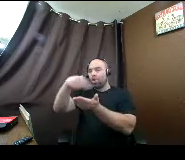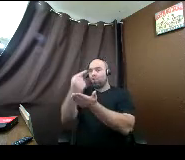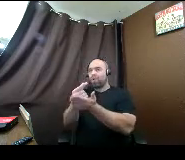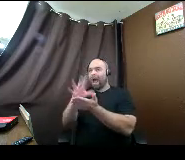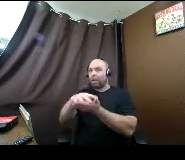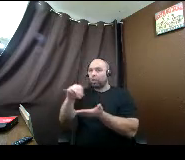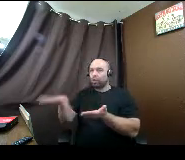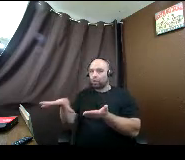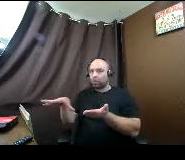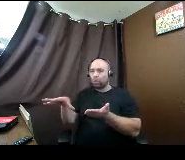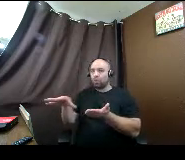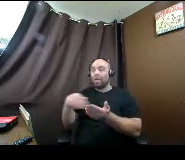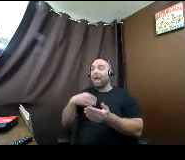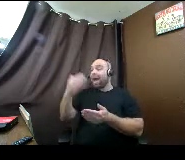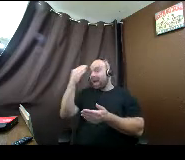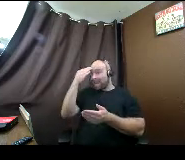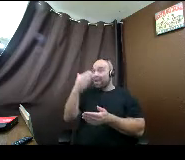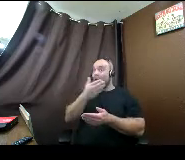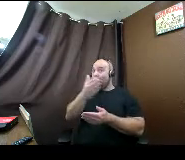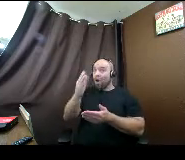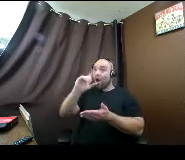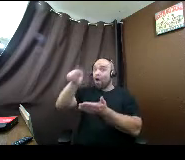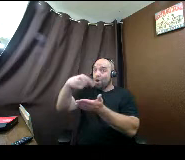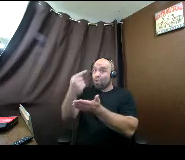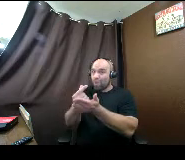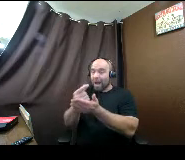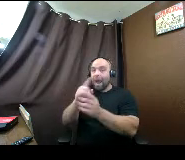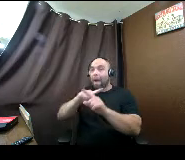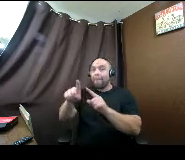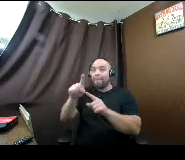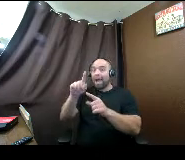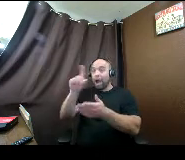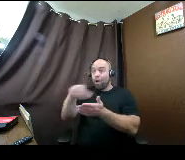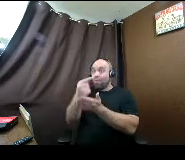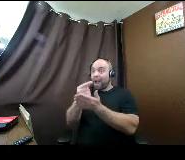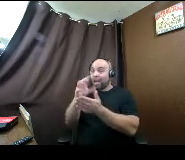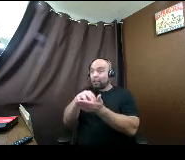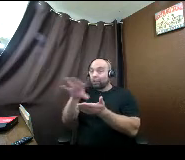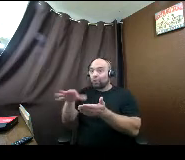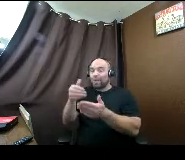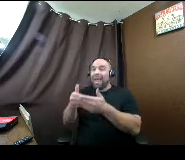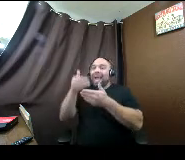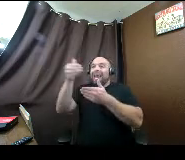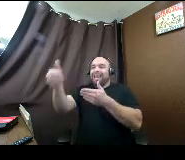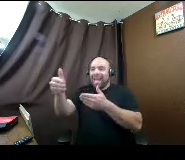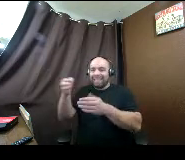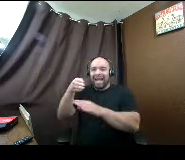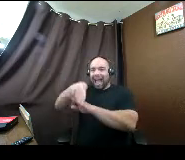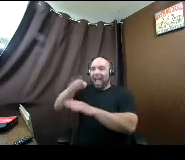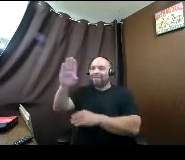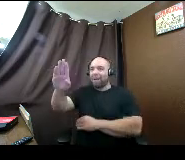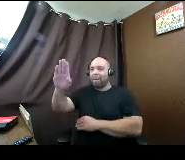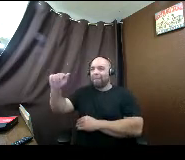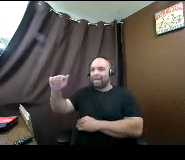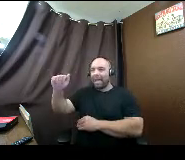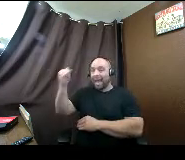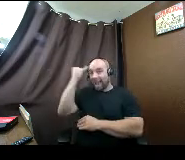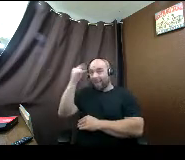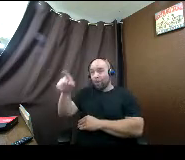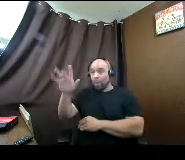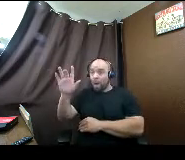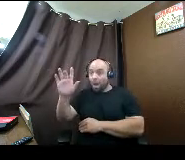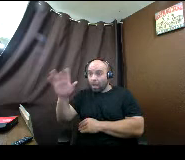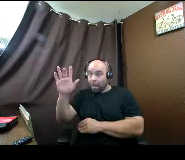will have graduated. but graduate students is the next degree. beyond your bachelors. and so when you click that. it sometimes